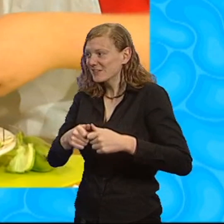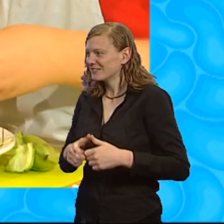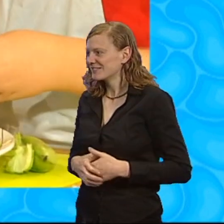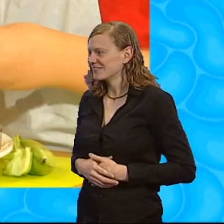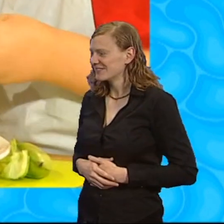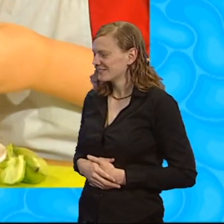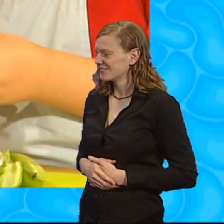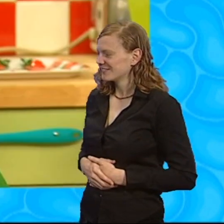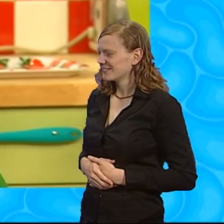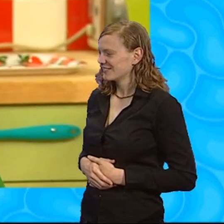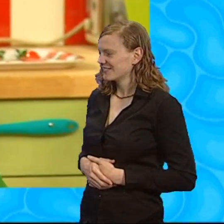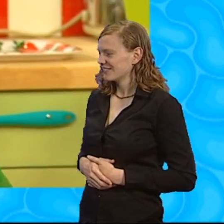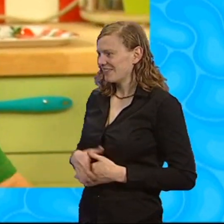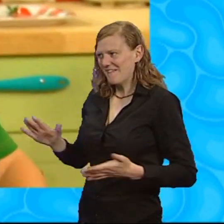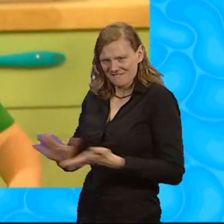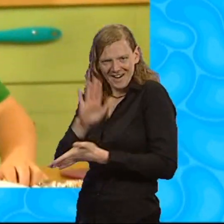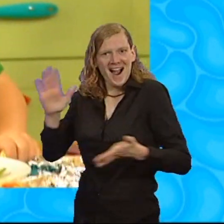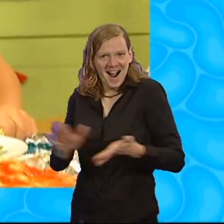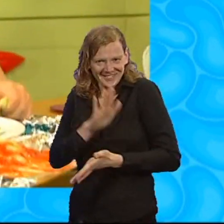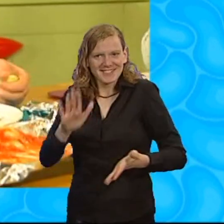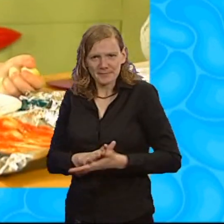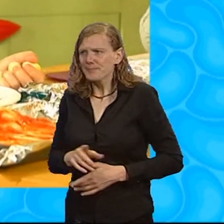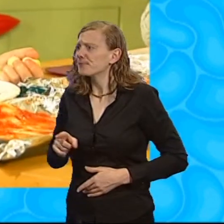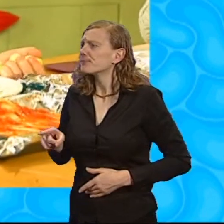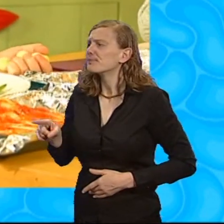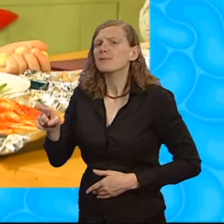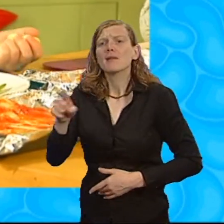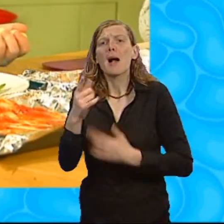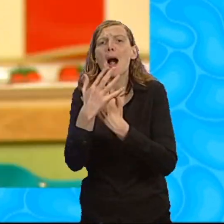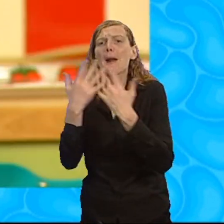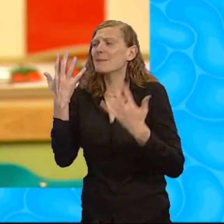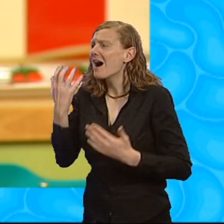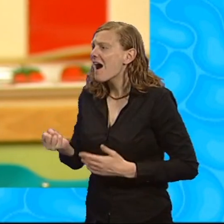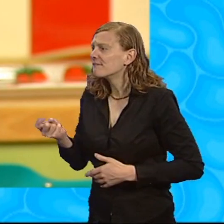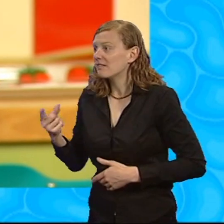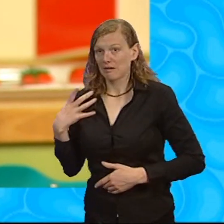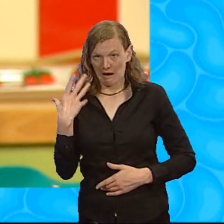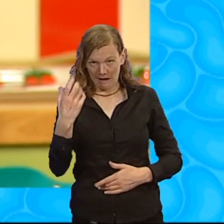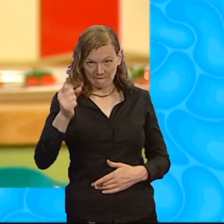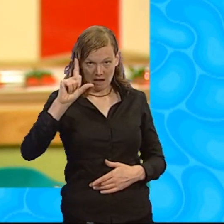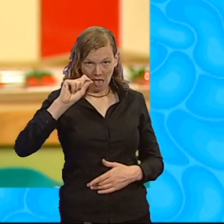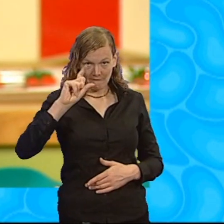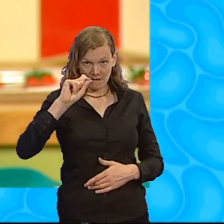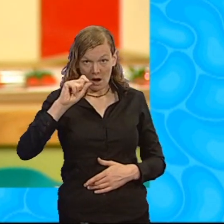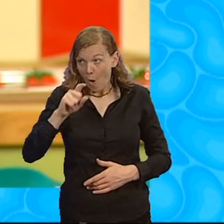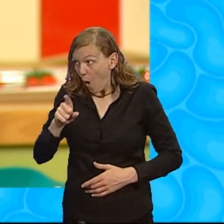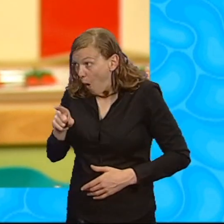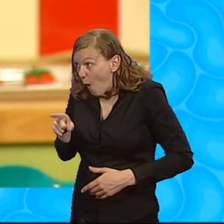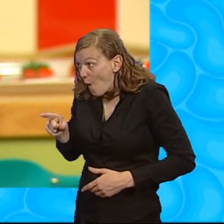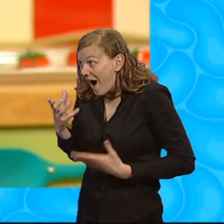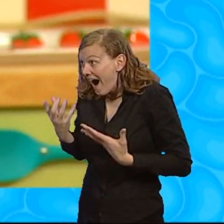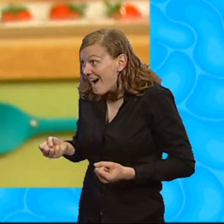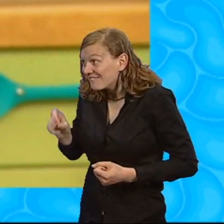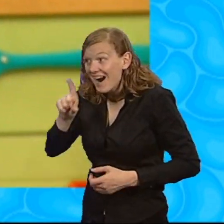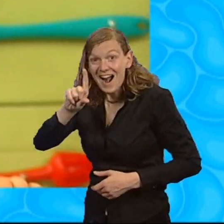Whee! That was funny. How many beans have you got, Rhys? I don't want 11. You've got 11 beans!